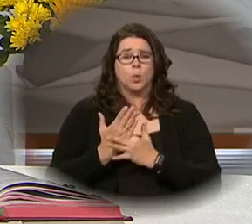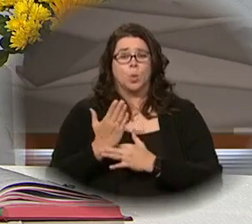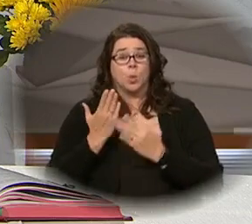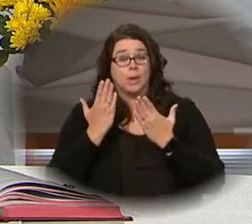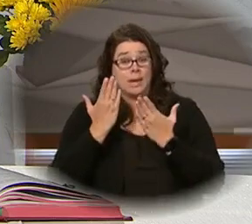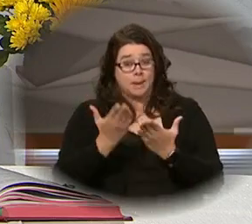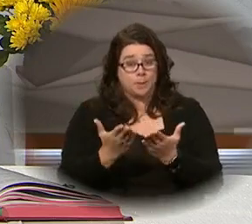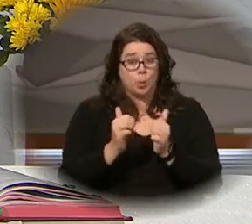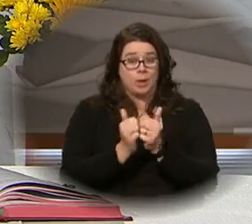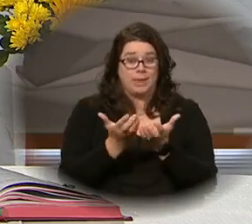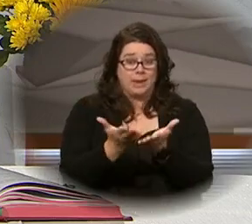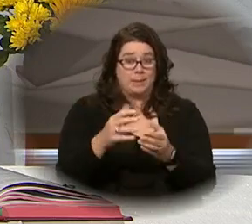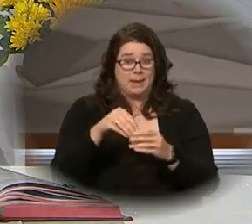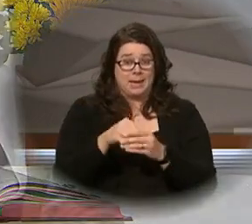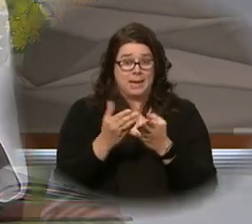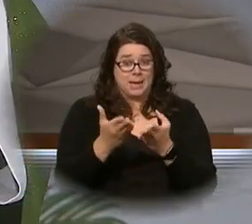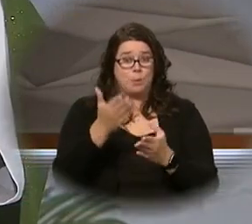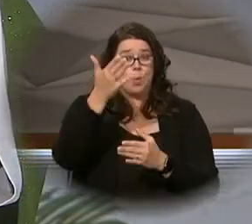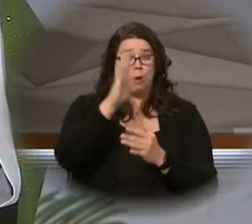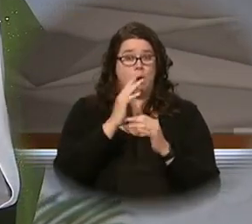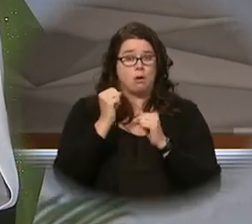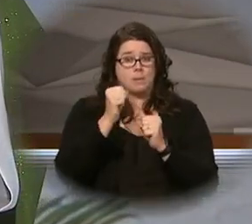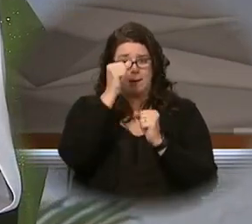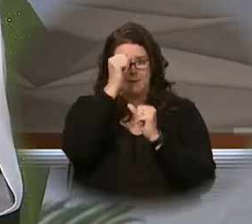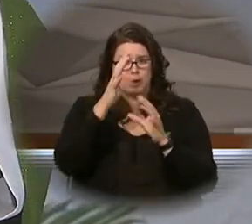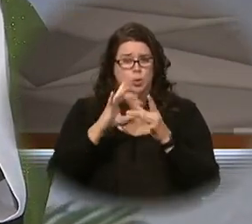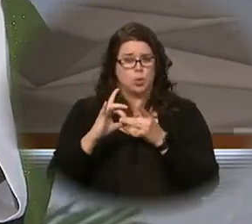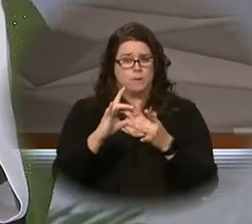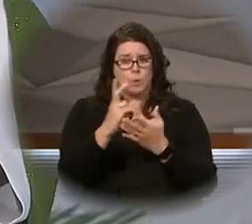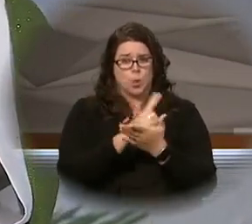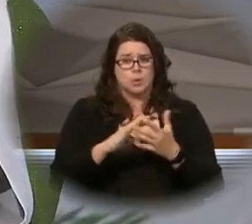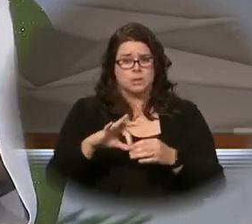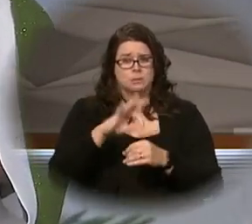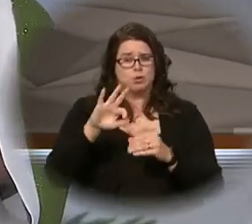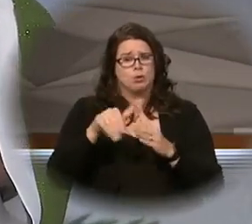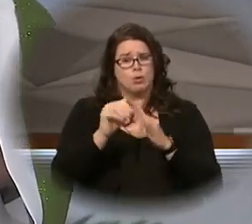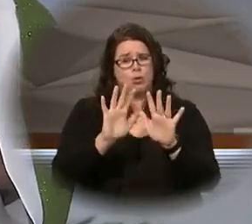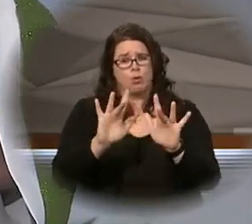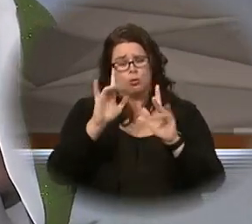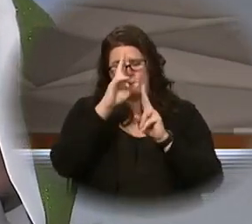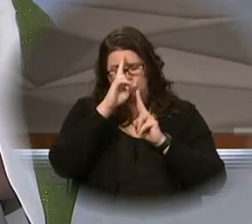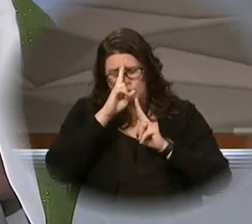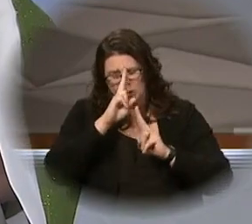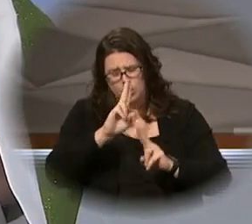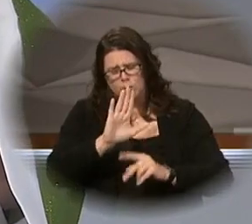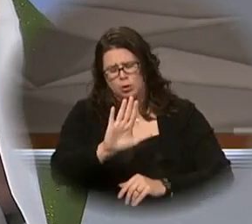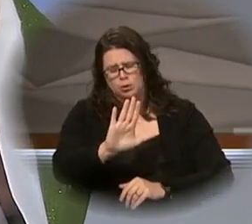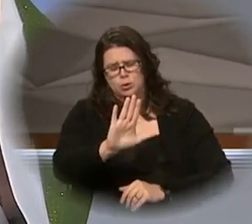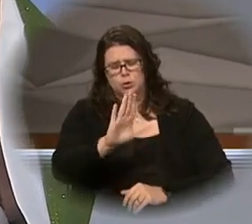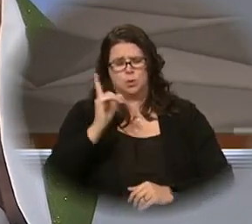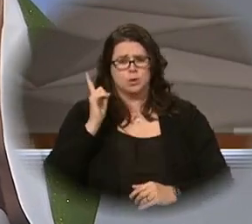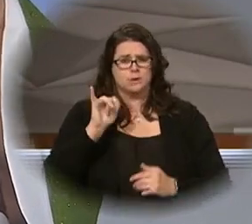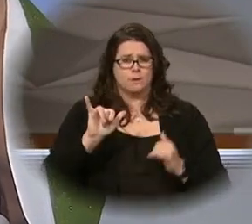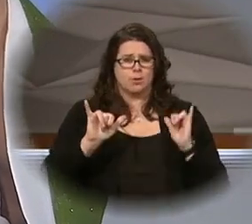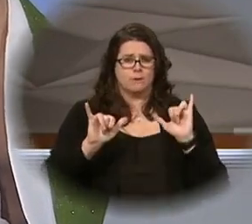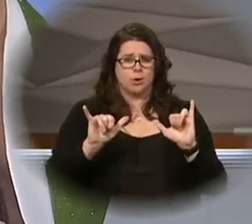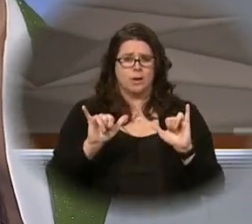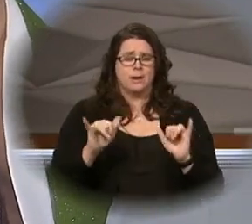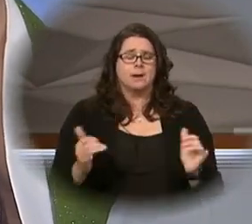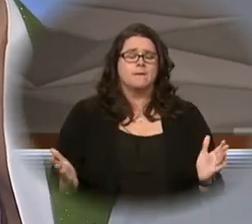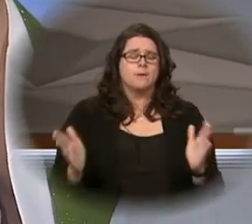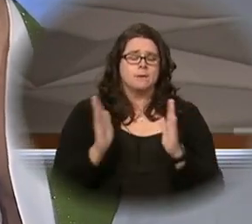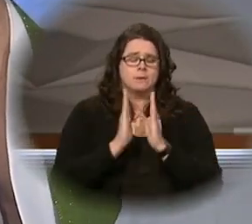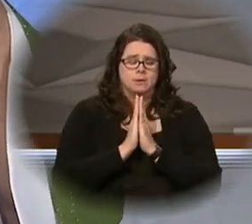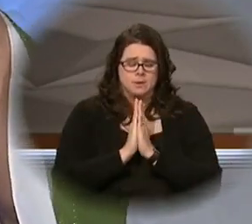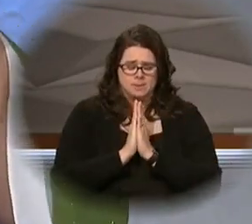Through him and with him and in him, O God, O mighty Father, in the unity of the Holy Spirit, all glory and honor is yours forever